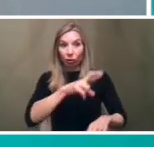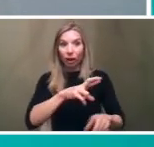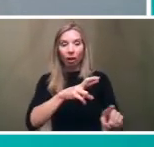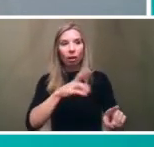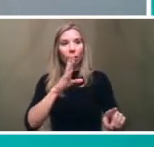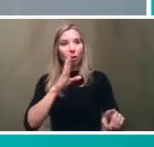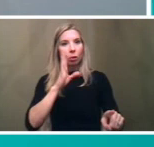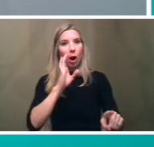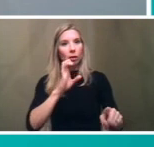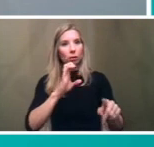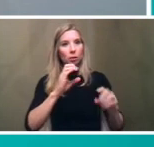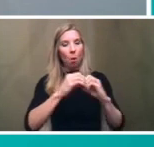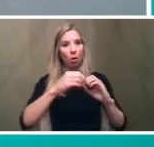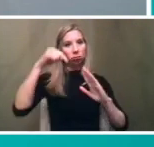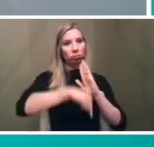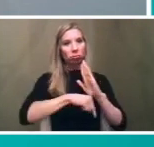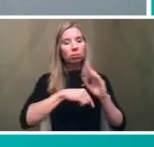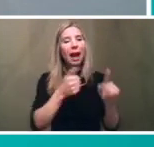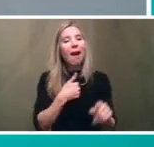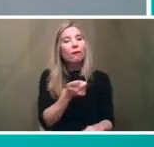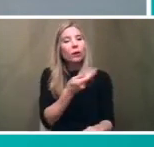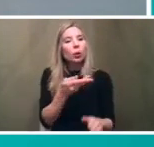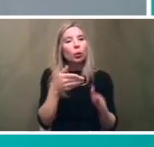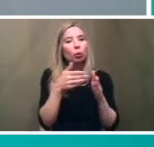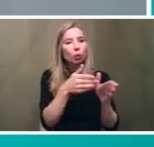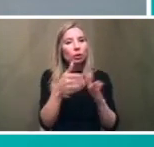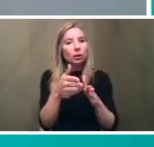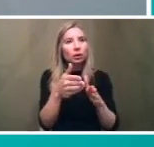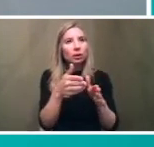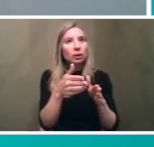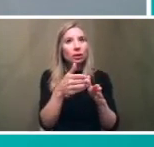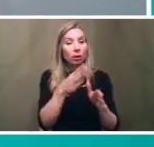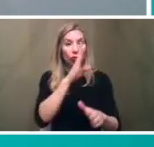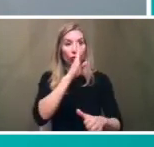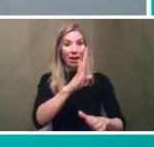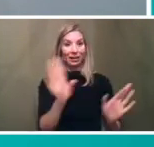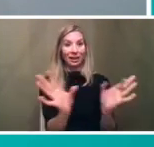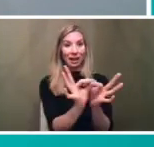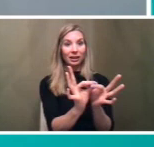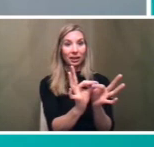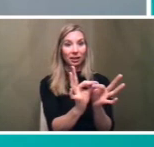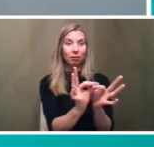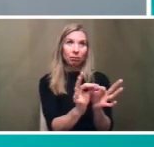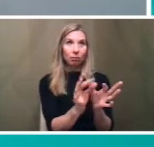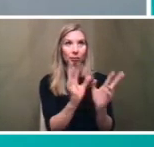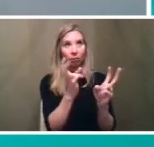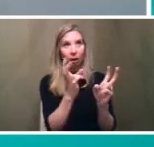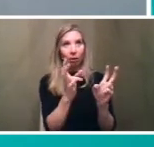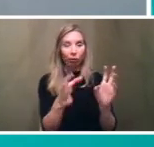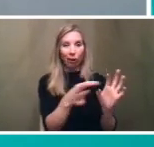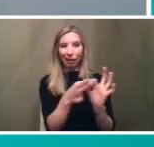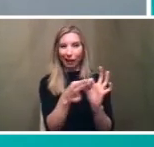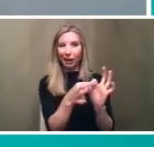little bit more um we do have a few routes that are that are you know directly connected and and you know sort of related to regional rail service and i